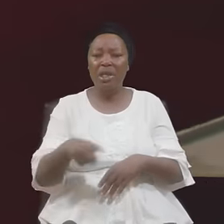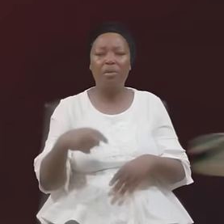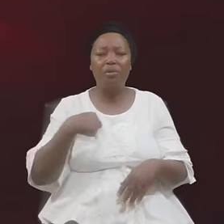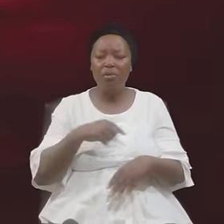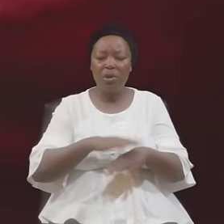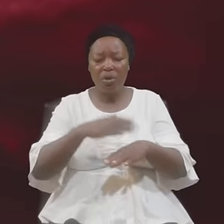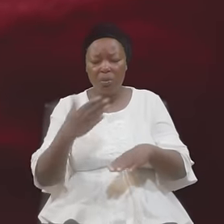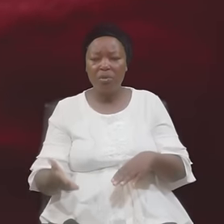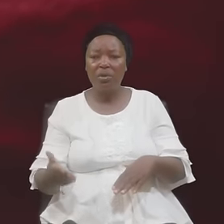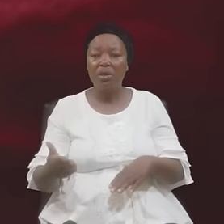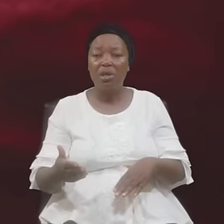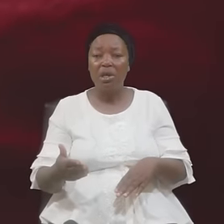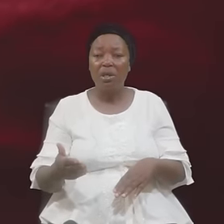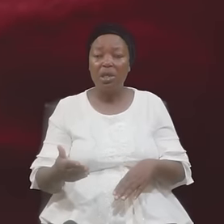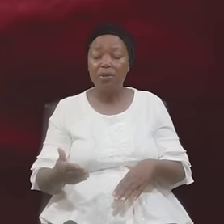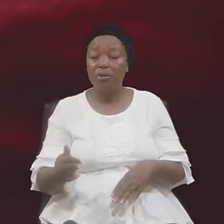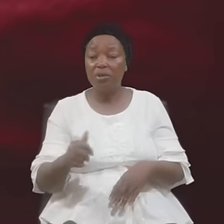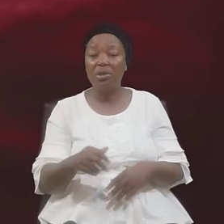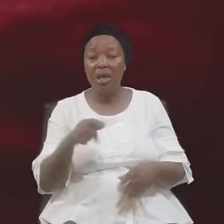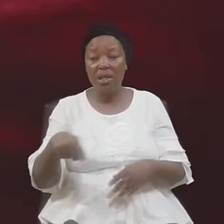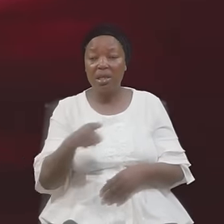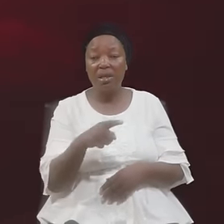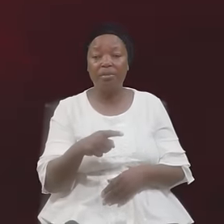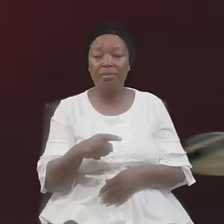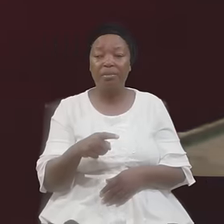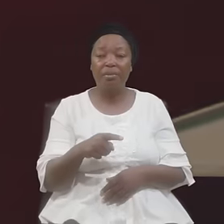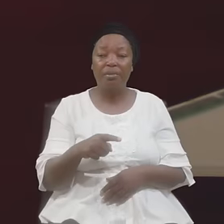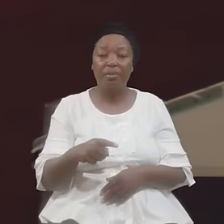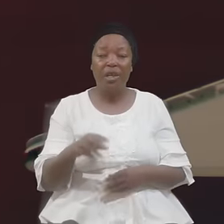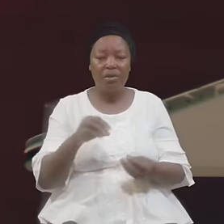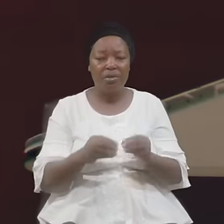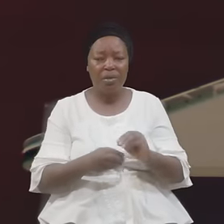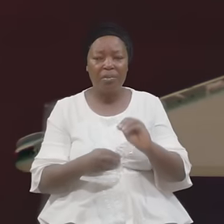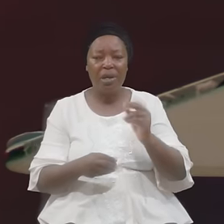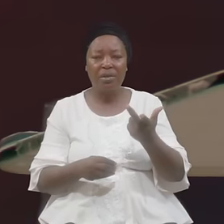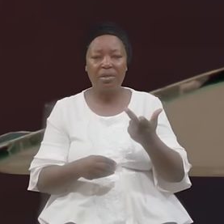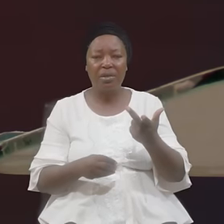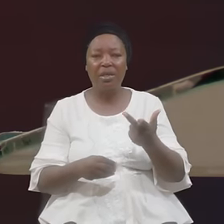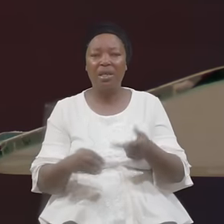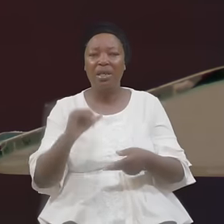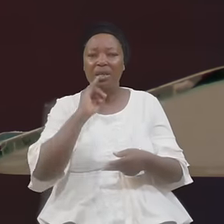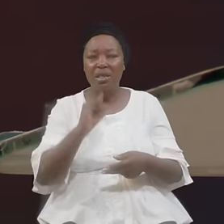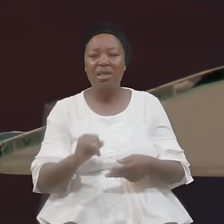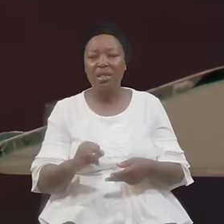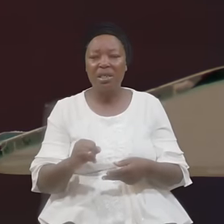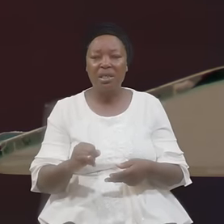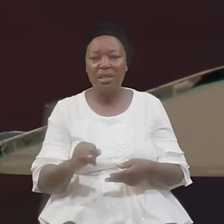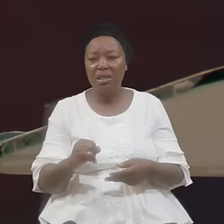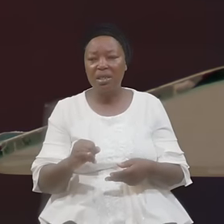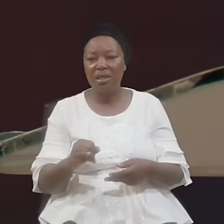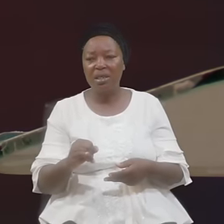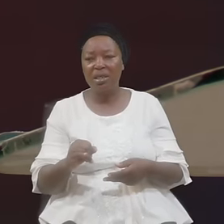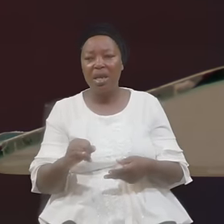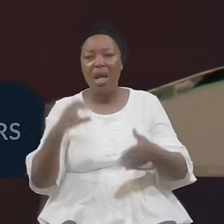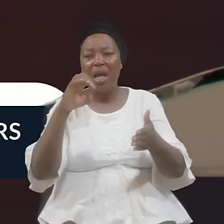Sinners Spiritual Service Number Three Expunching Controversial